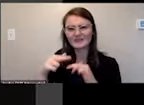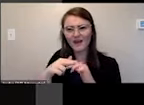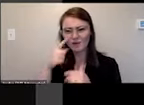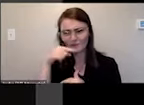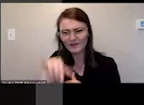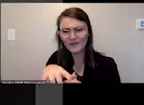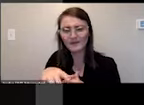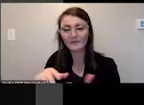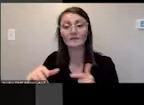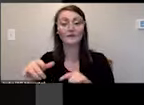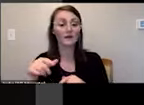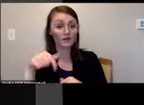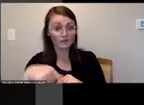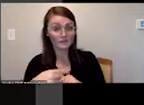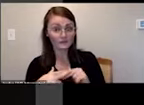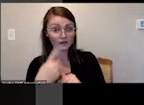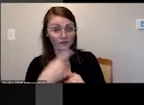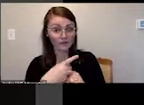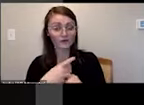one i believe so